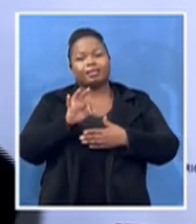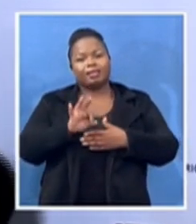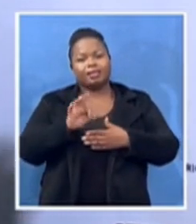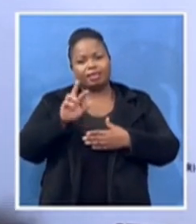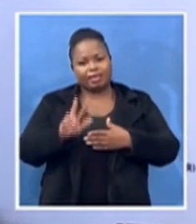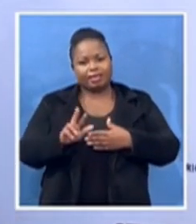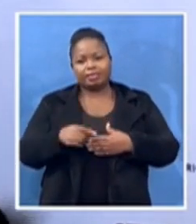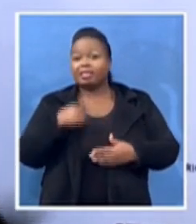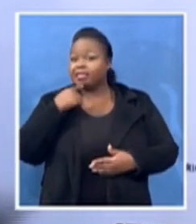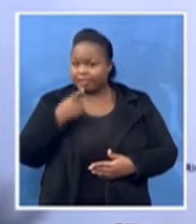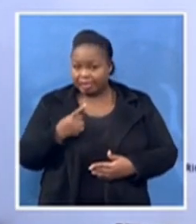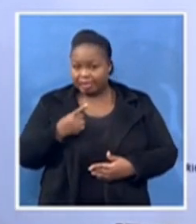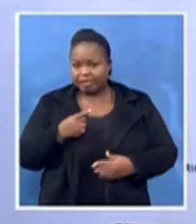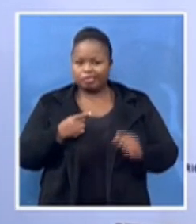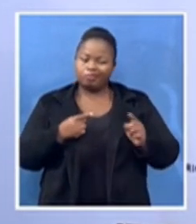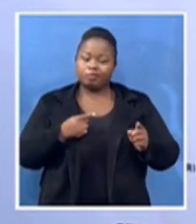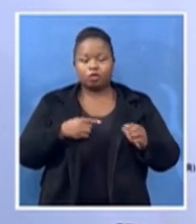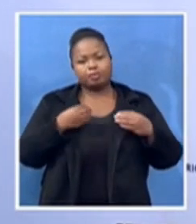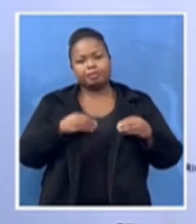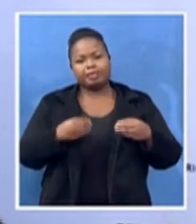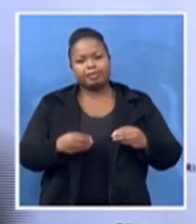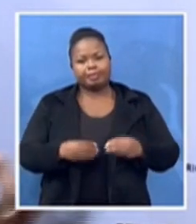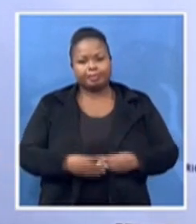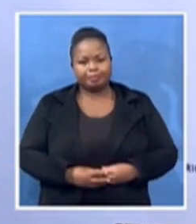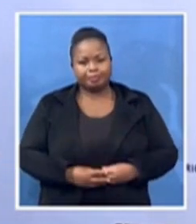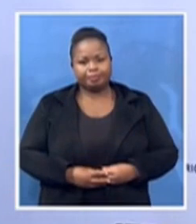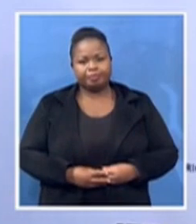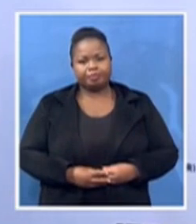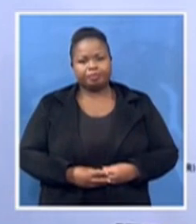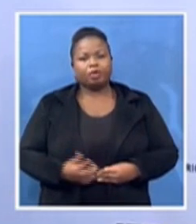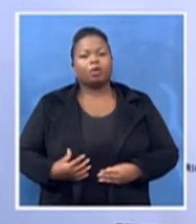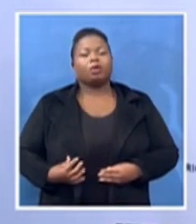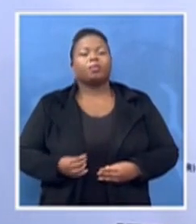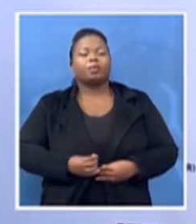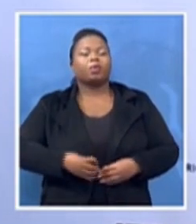with other things. And that's not true.